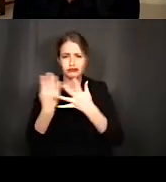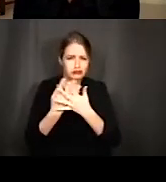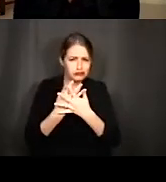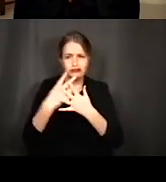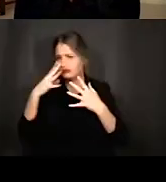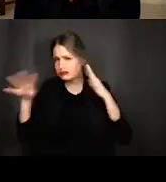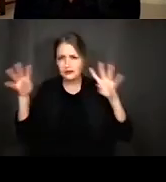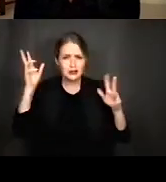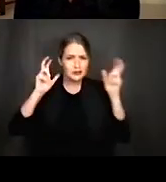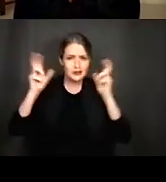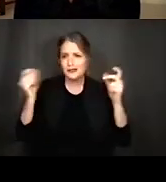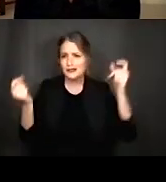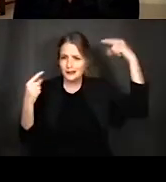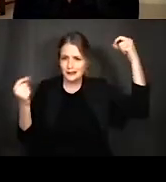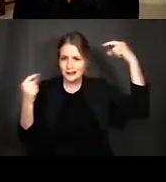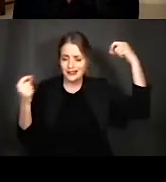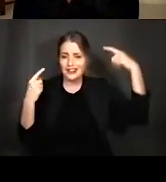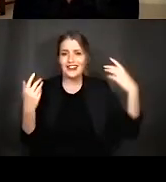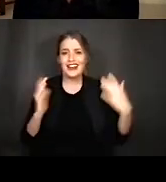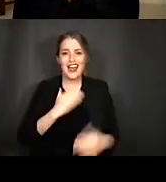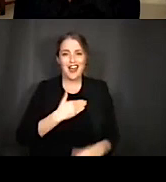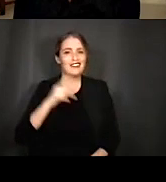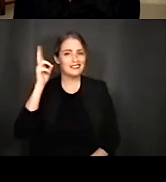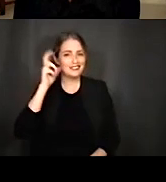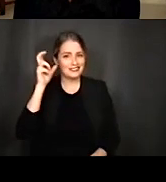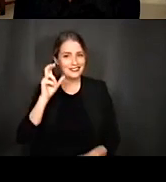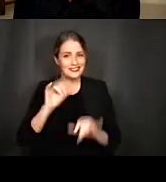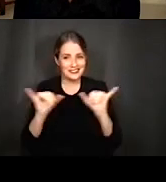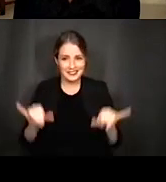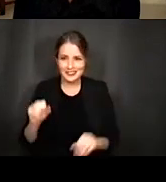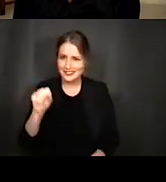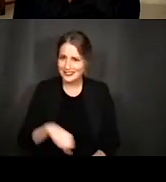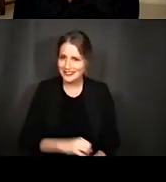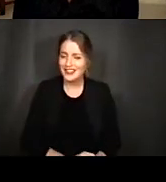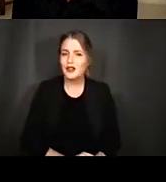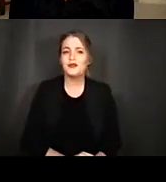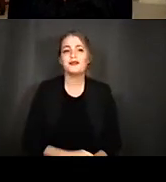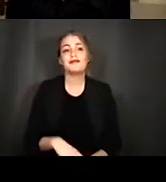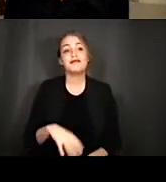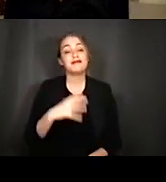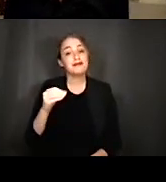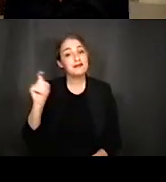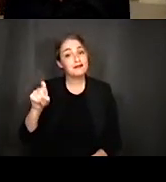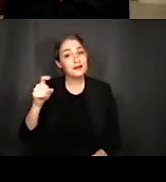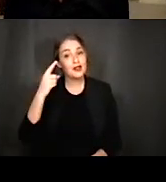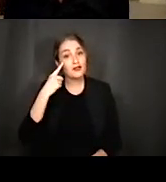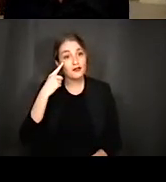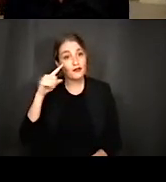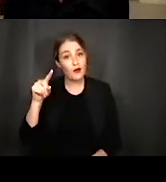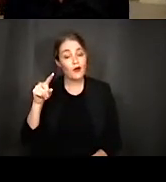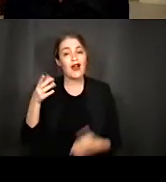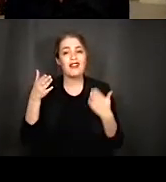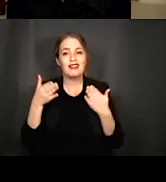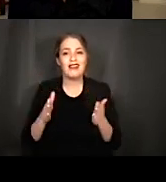that is involved in our auditory system that is kind of necessary for um allowing